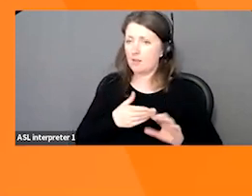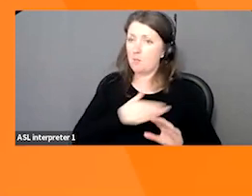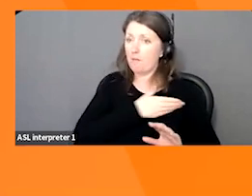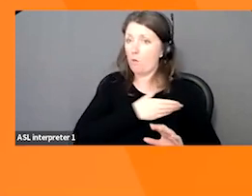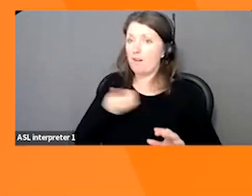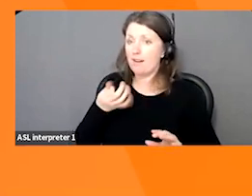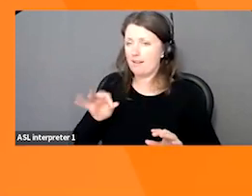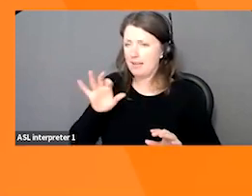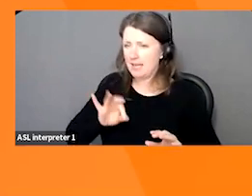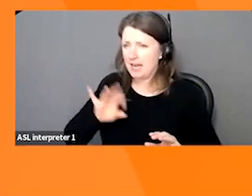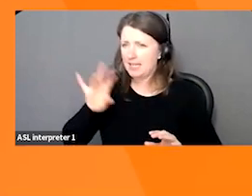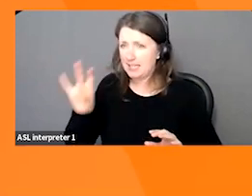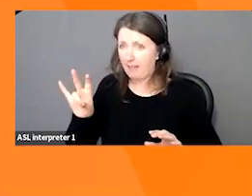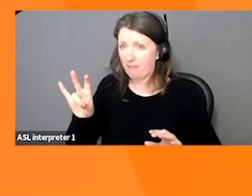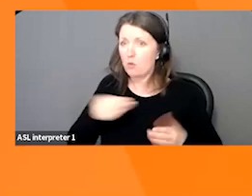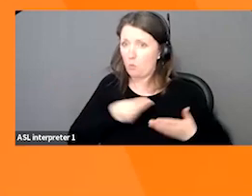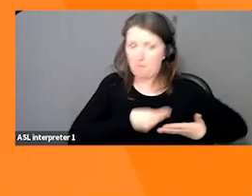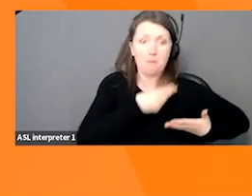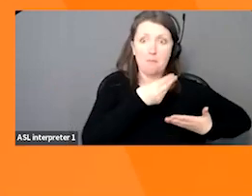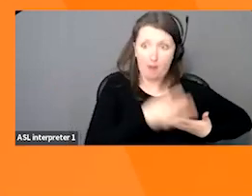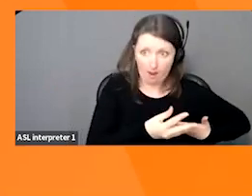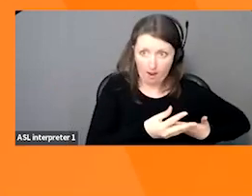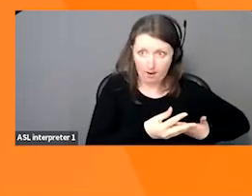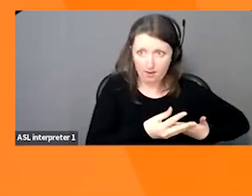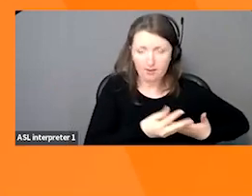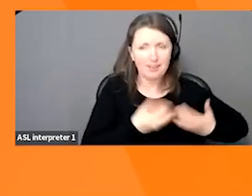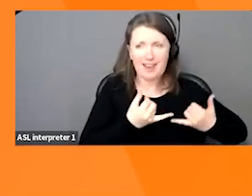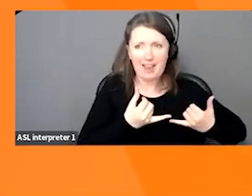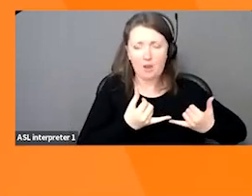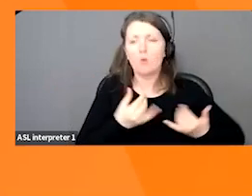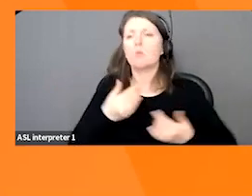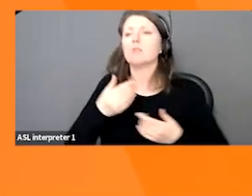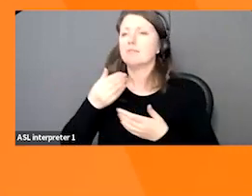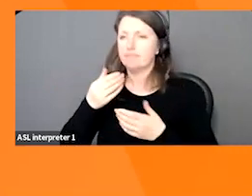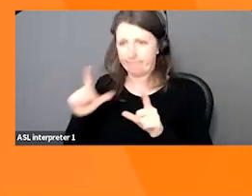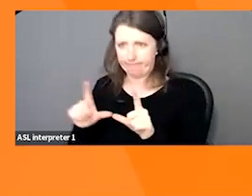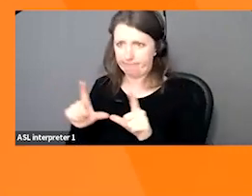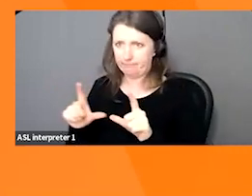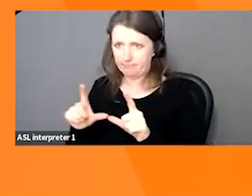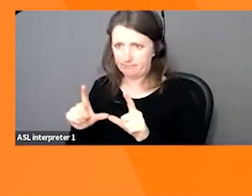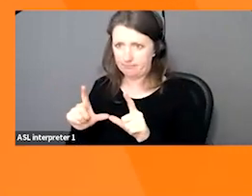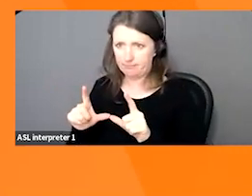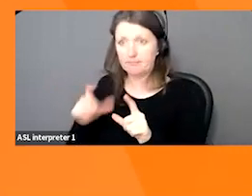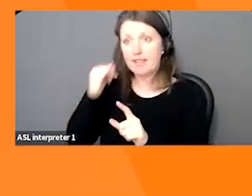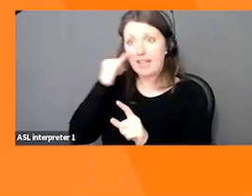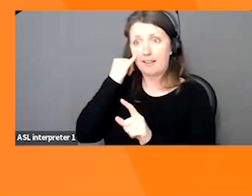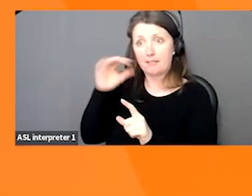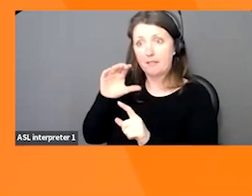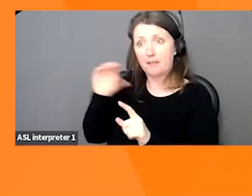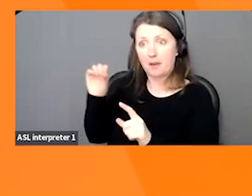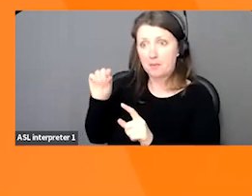to buy the barcode used to belong to you. If somebody else is using your licensed barcode, you should report that in